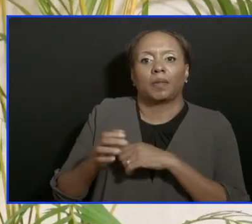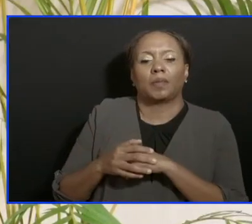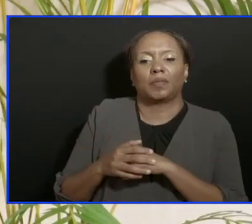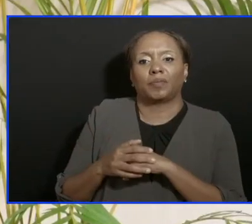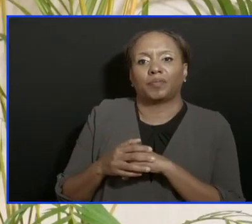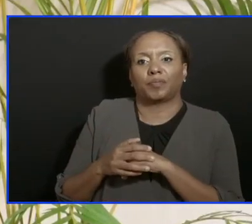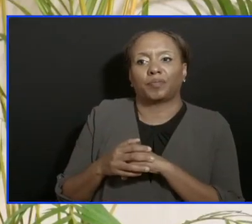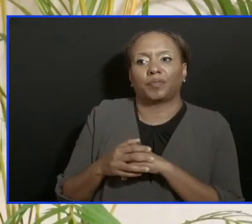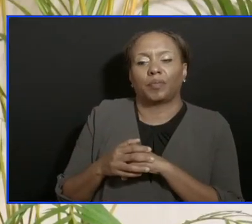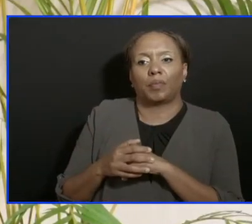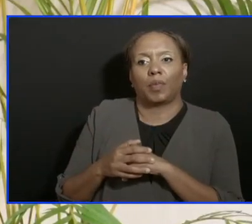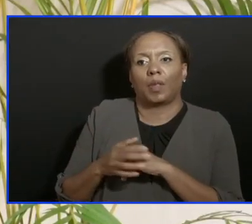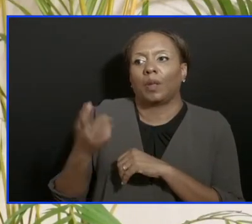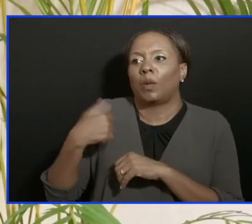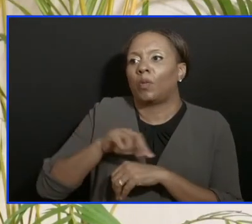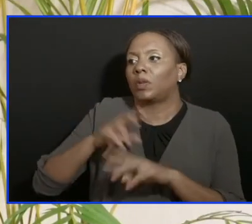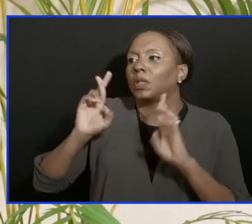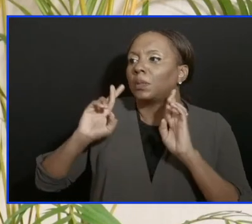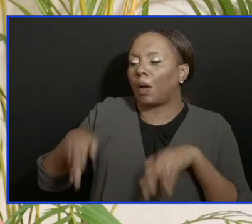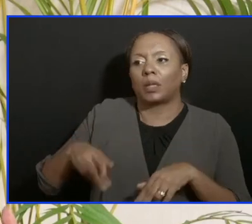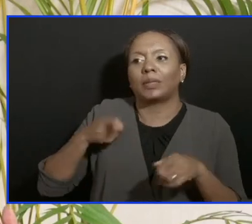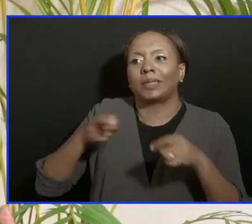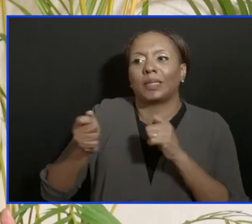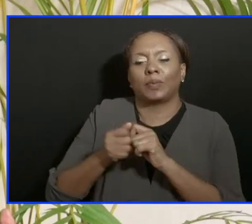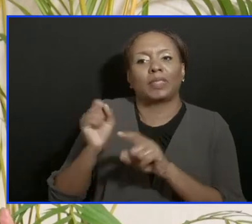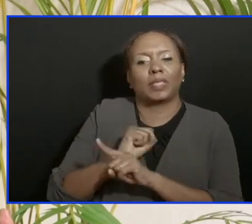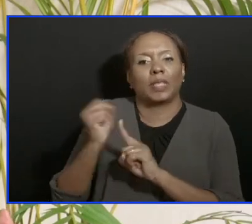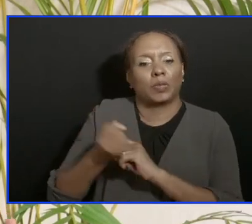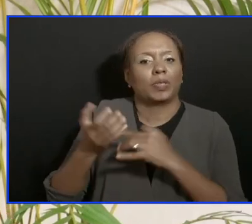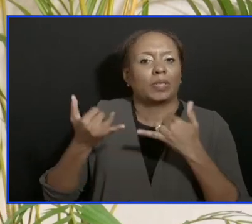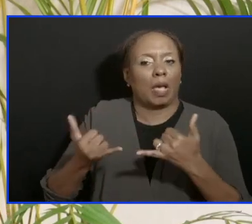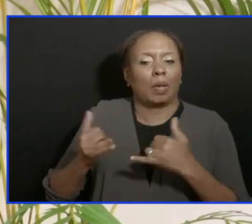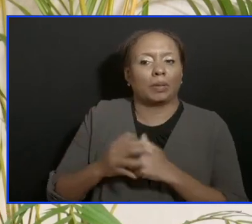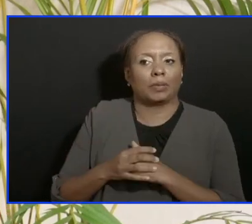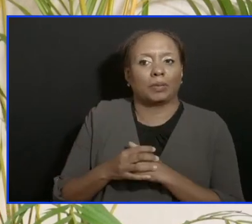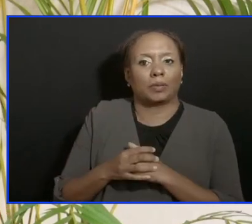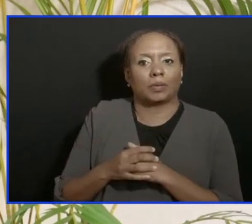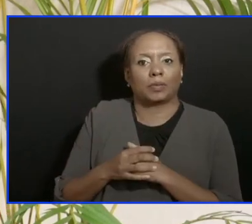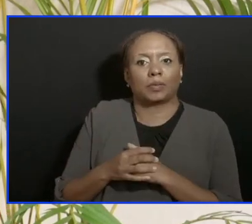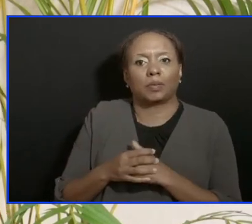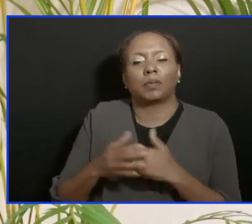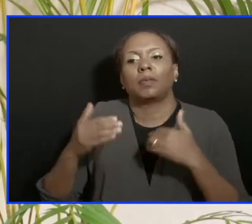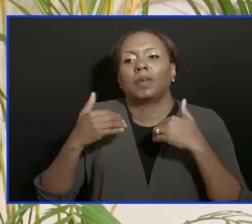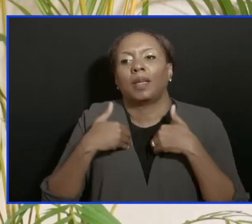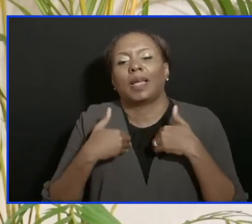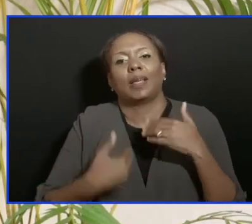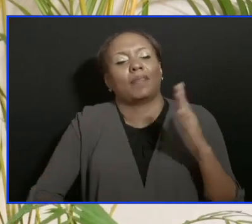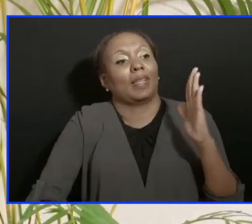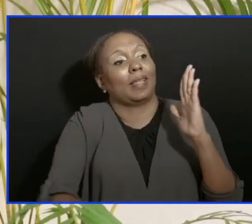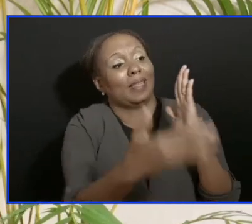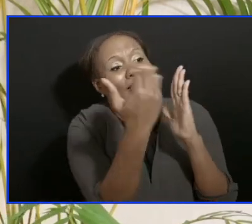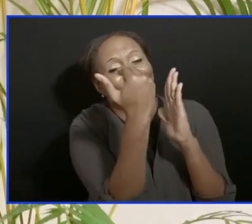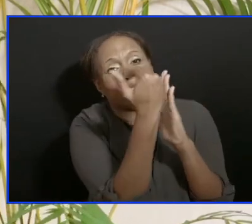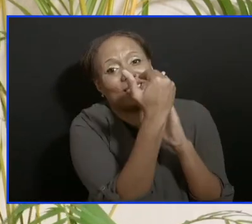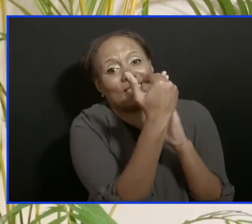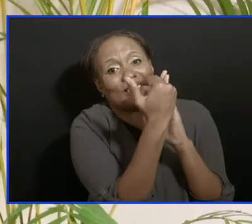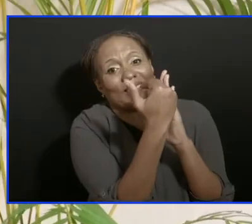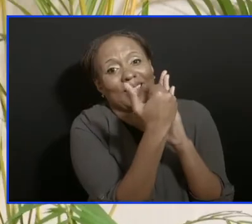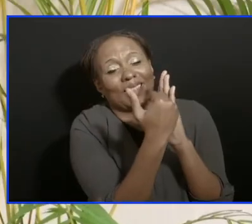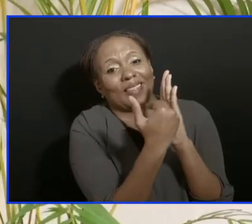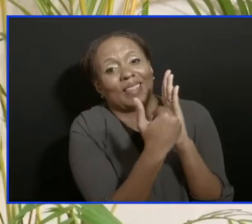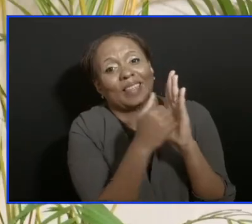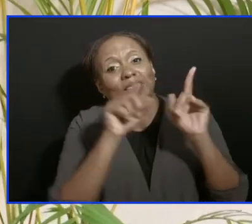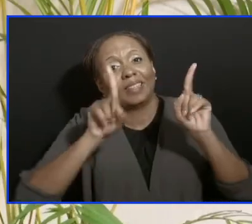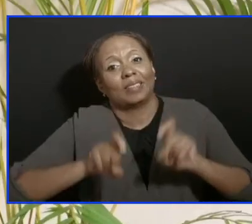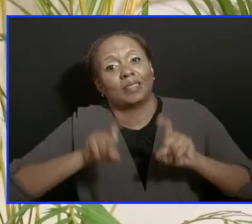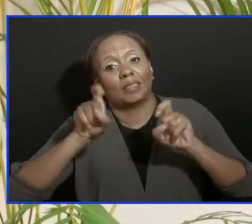to and we are dealing with that situation. But we have a list of the testing kits